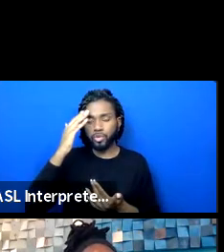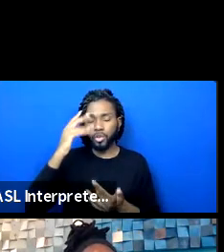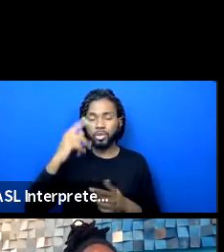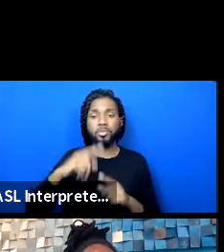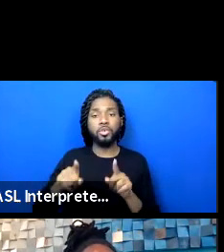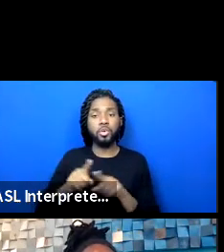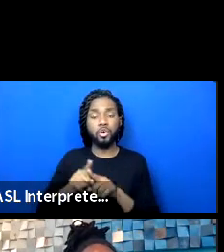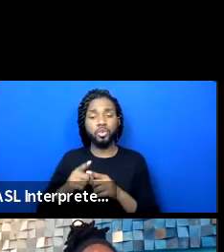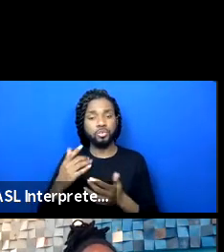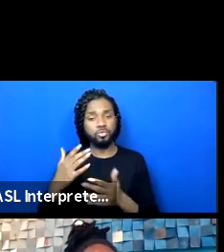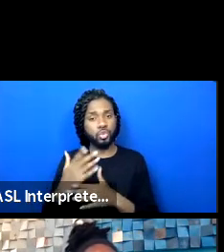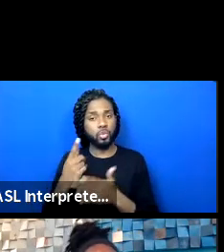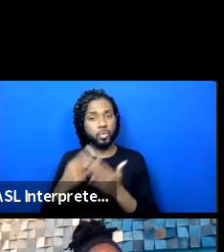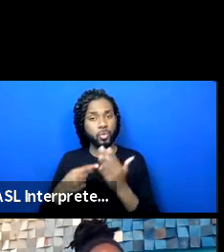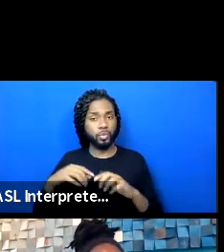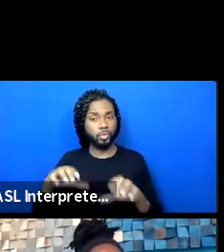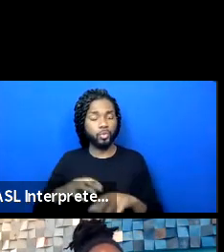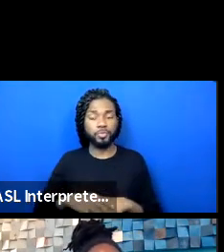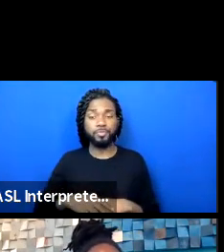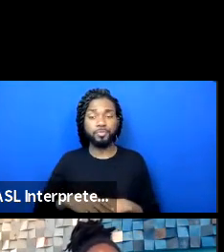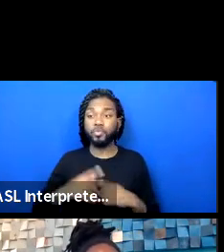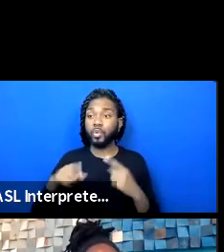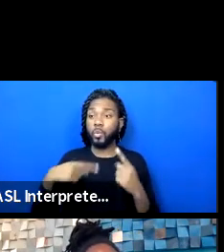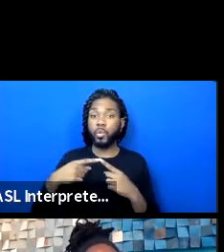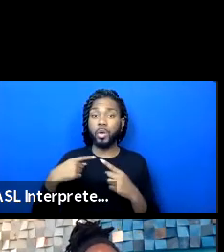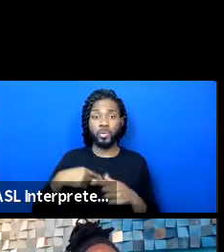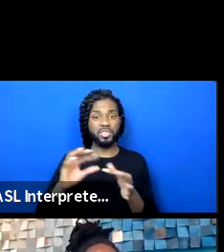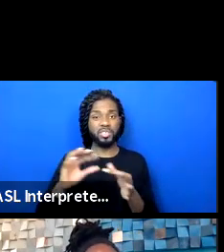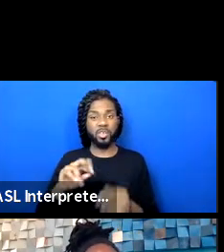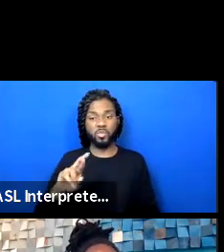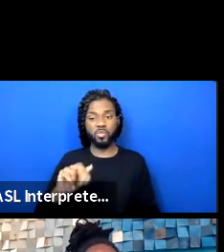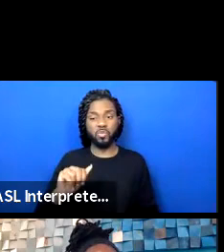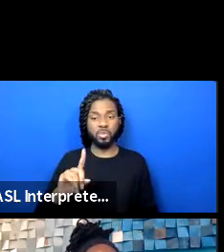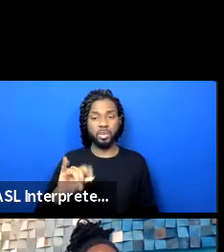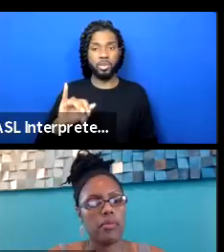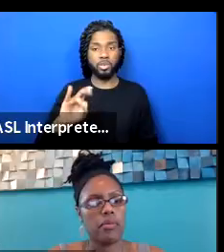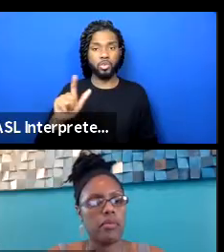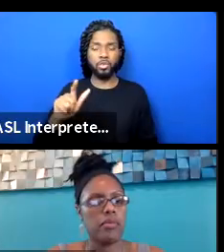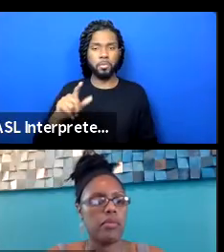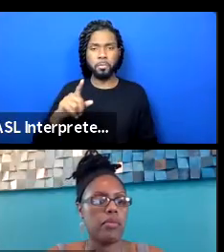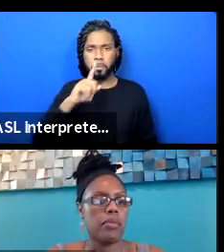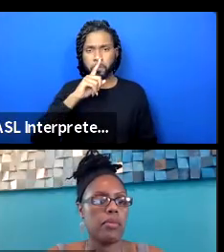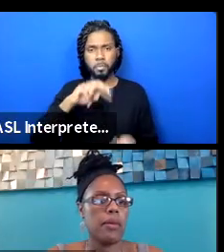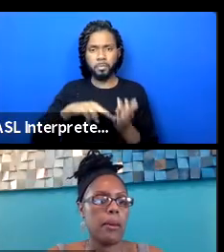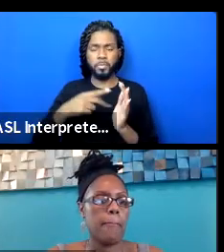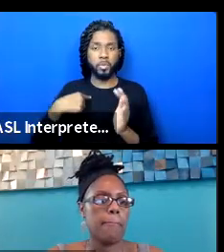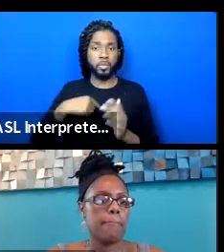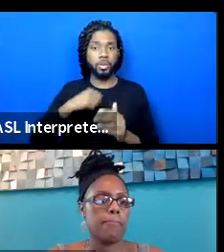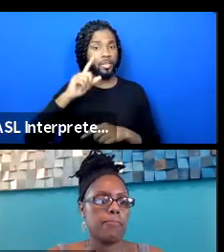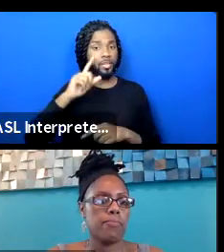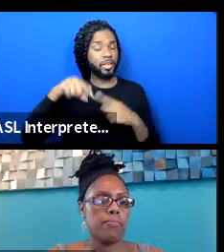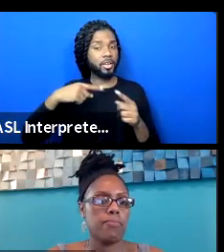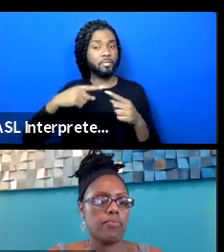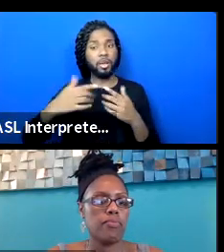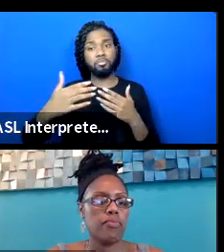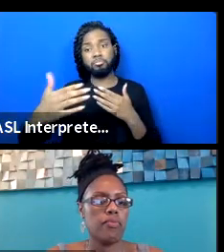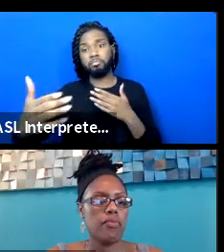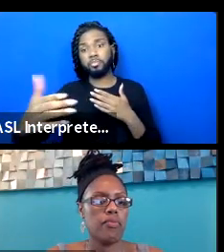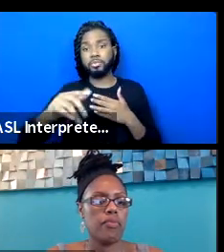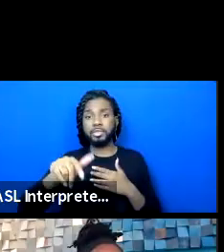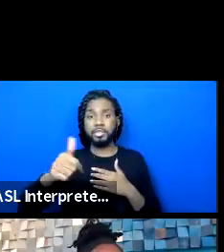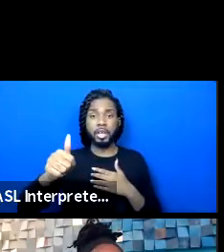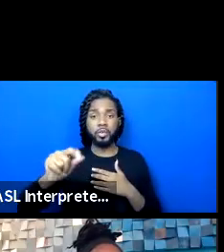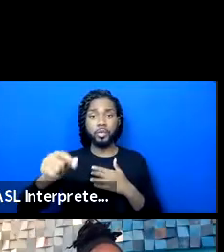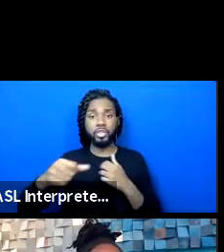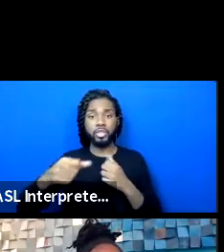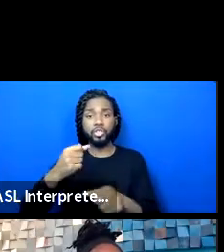When we say radical, we're actually, it doesn't mean that we're not thinking about 10, 20 years from now, but we're actually saying, what can we